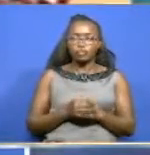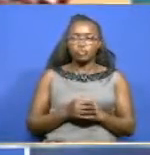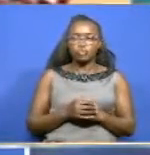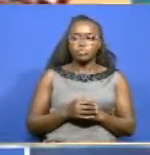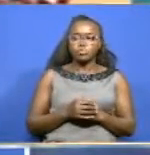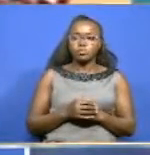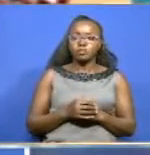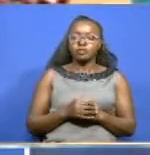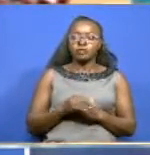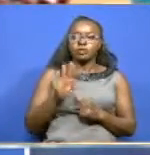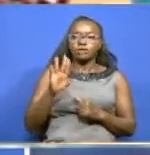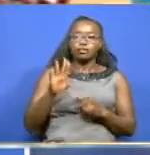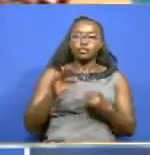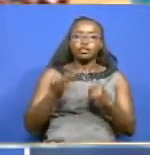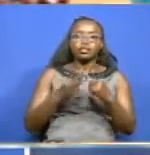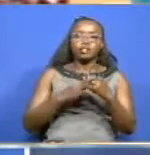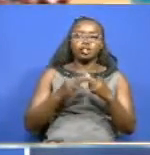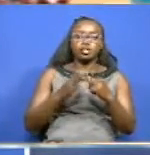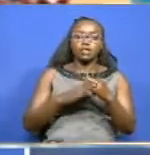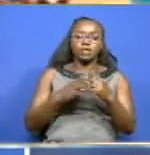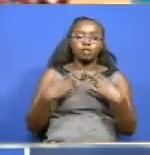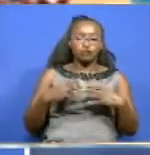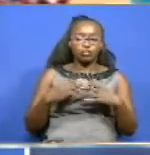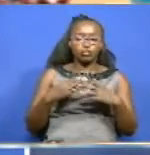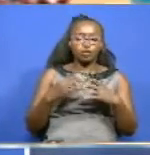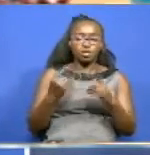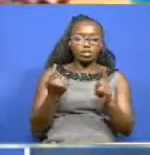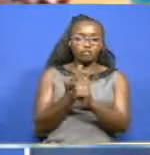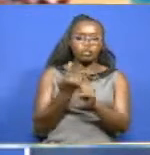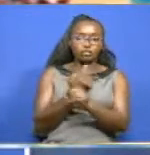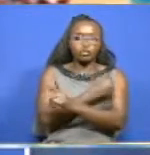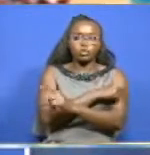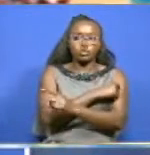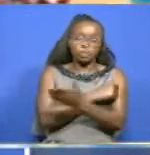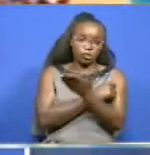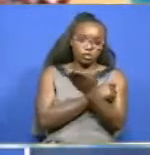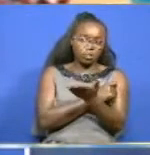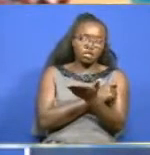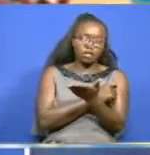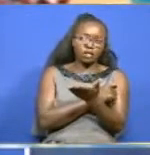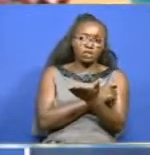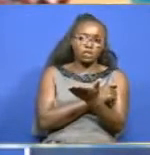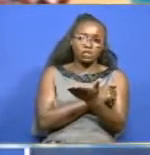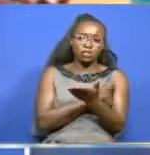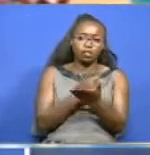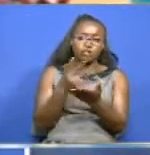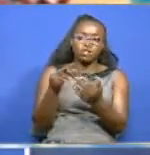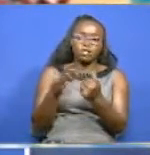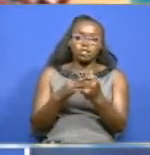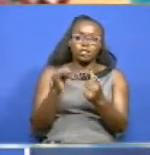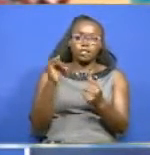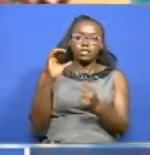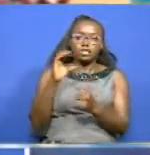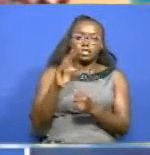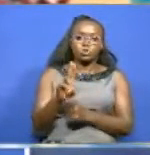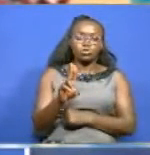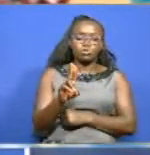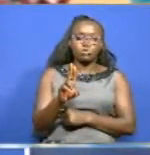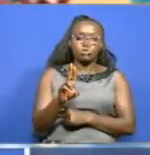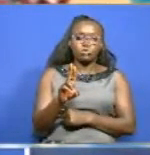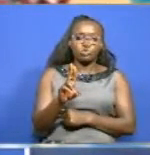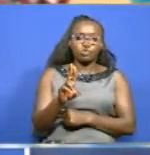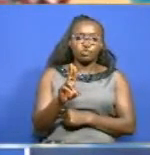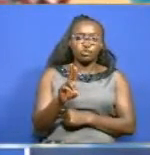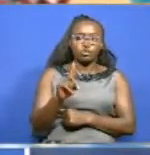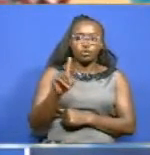Currently, 489 patients are admitted in various hospitals. Of these, 28 are in the intensive care unit while 1